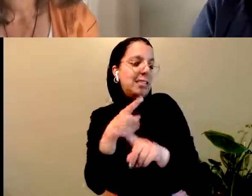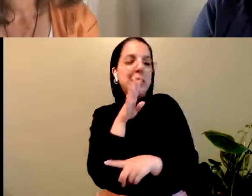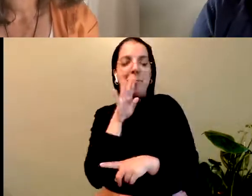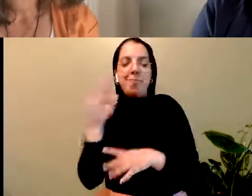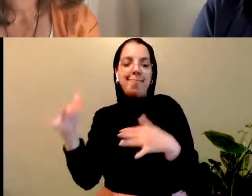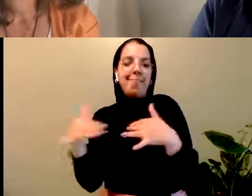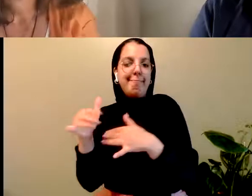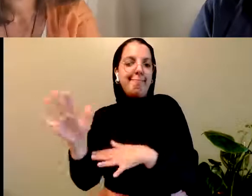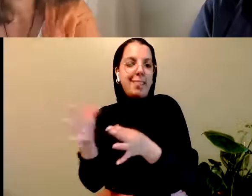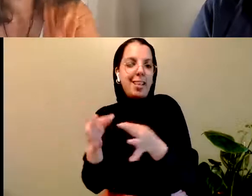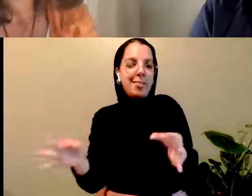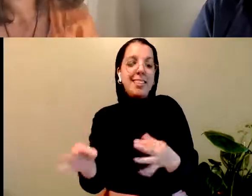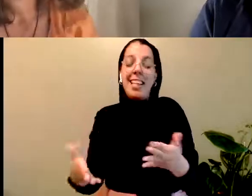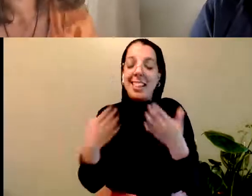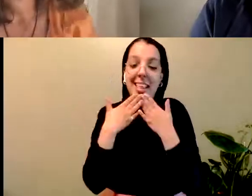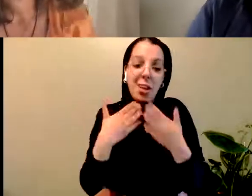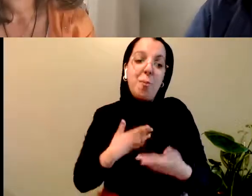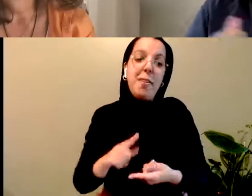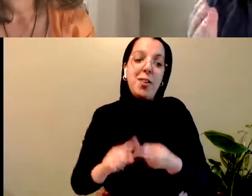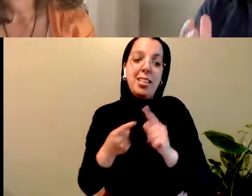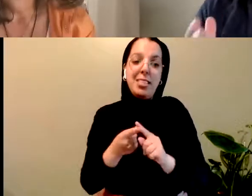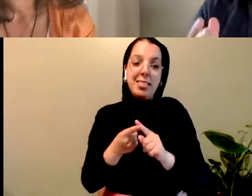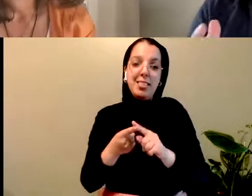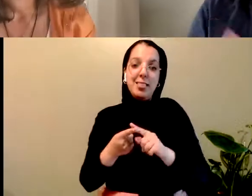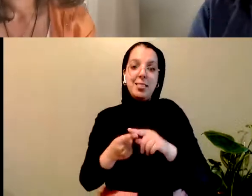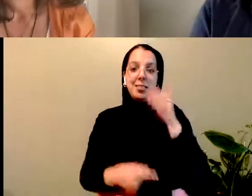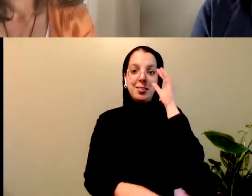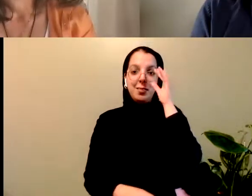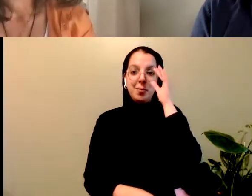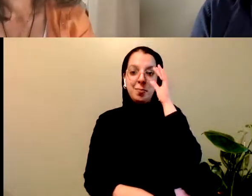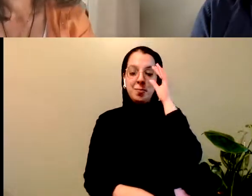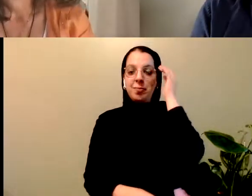Thank you, my friends. Omar. Omar.